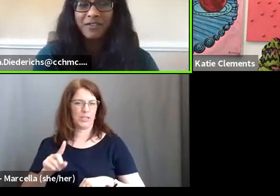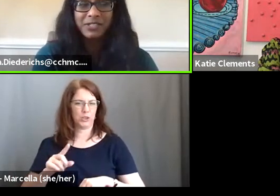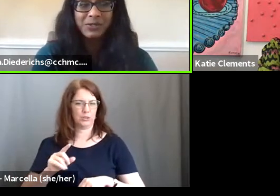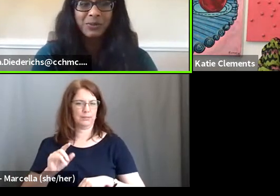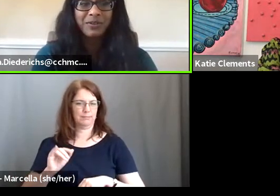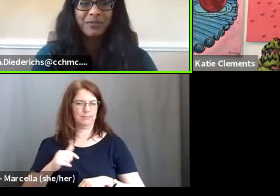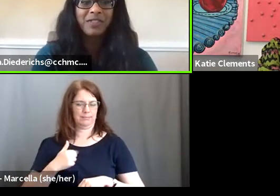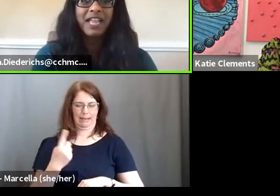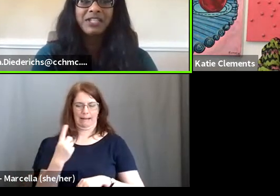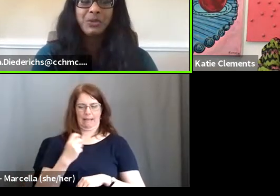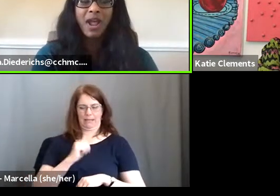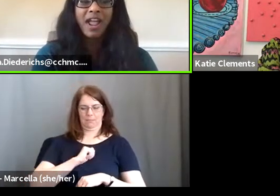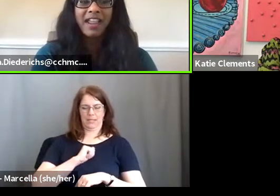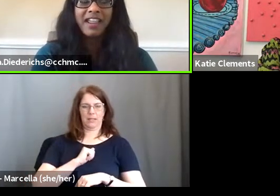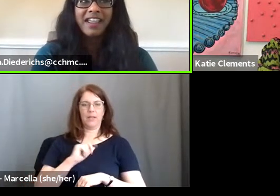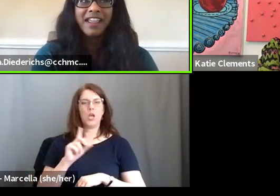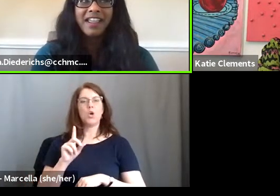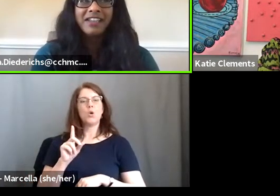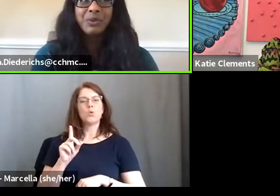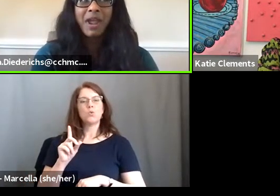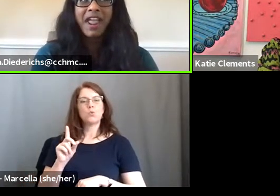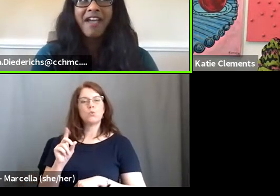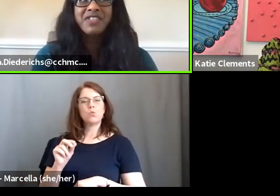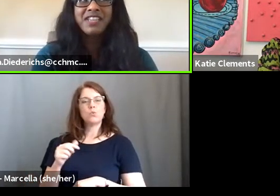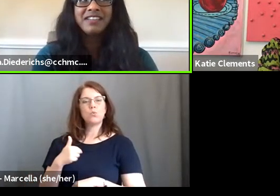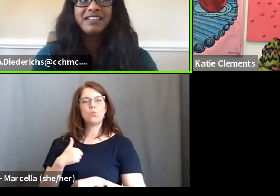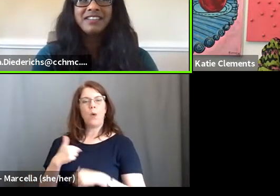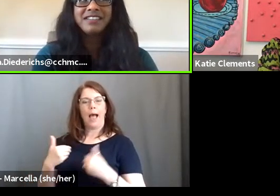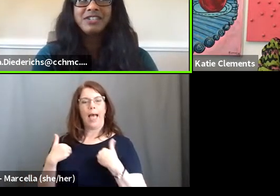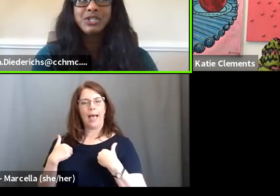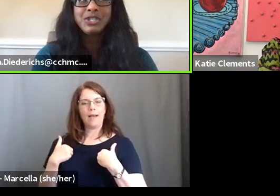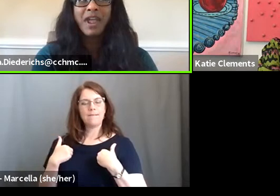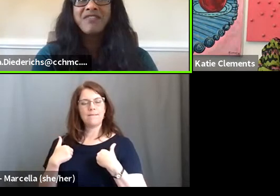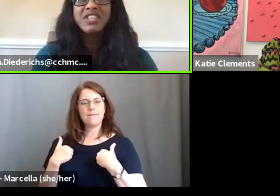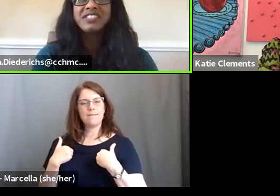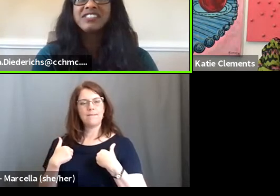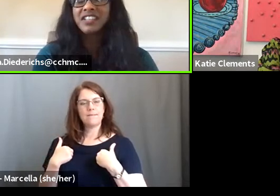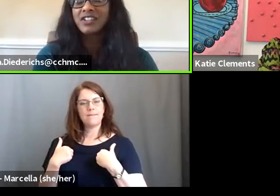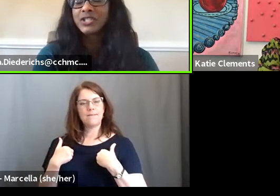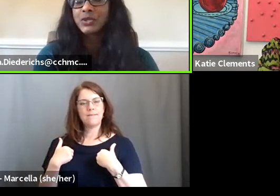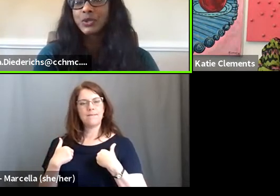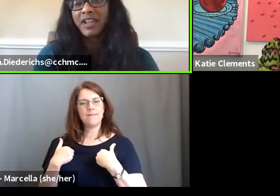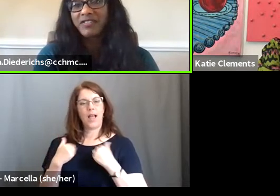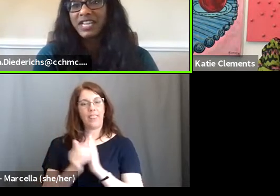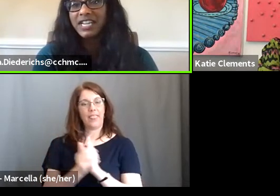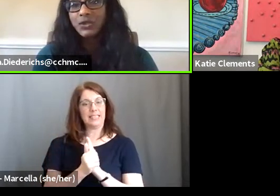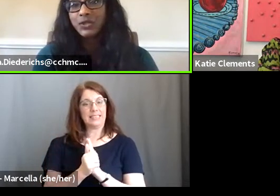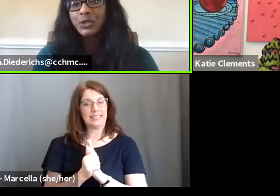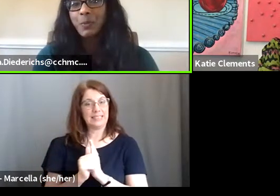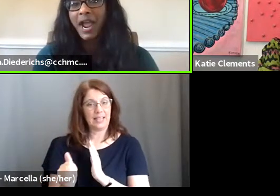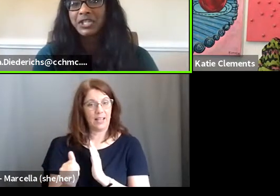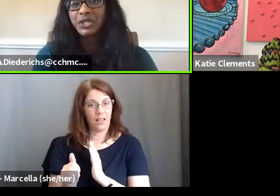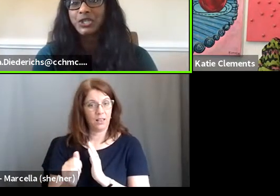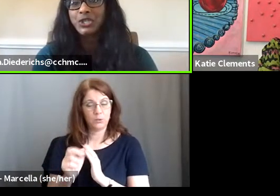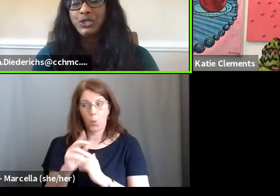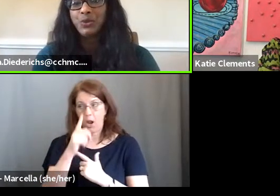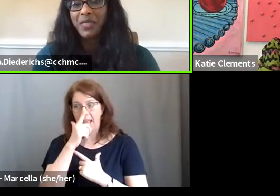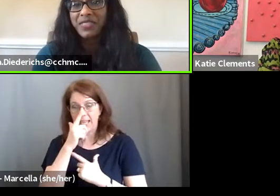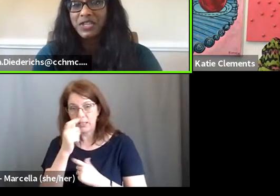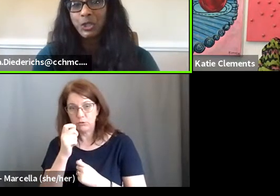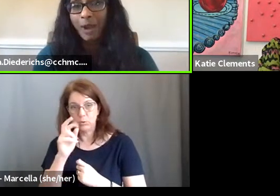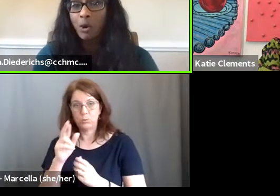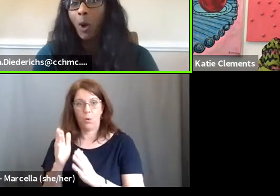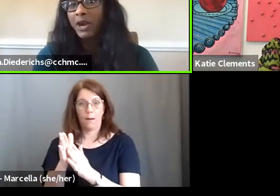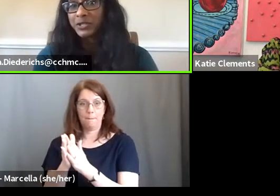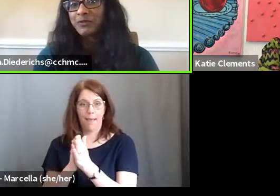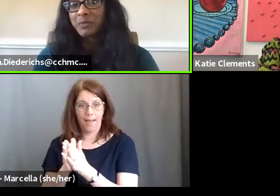myself. It's sort of like, do I, do I have the, do I have the skills or do I have the interest or passion to do